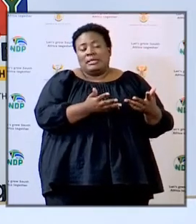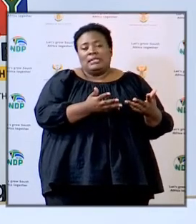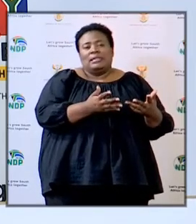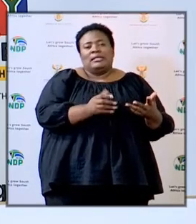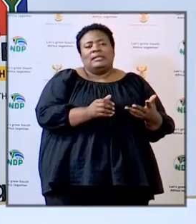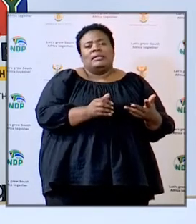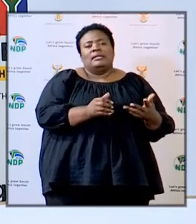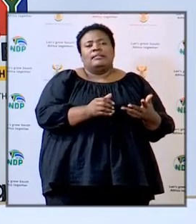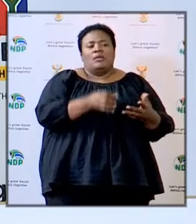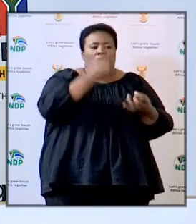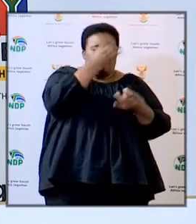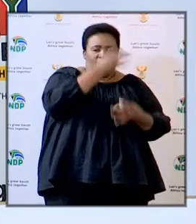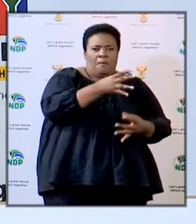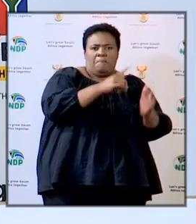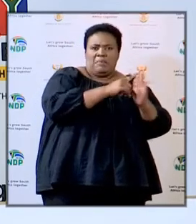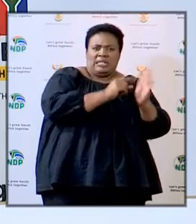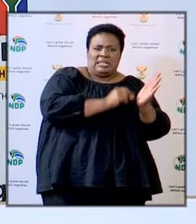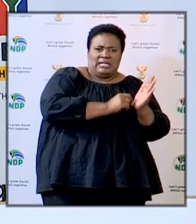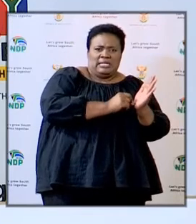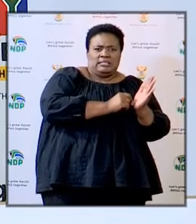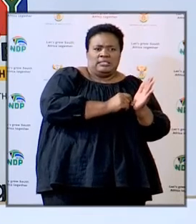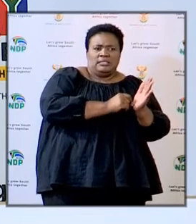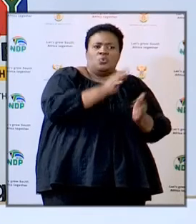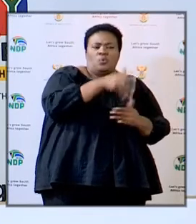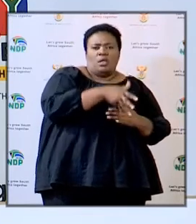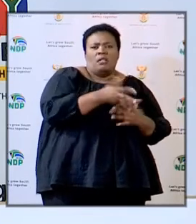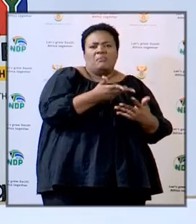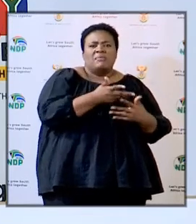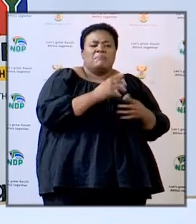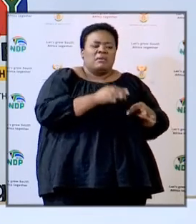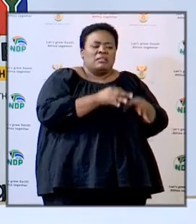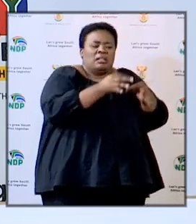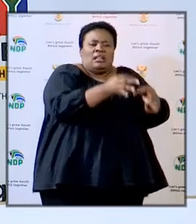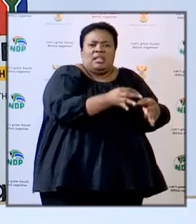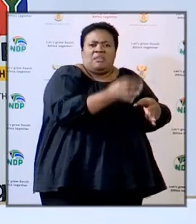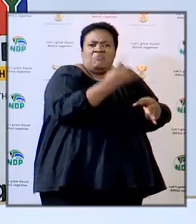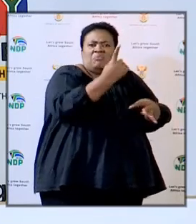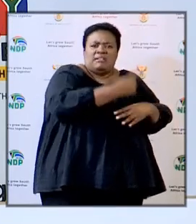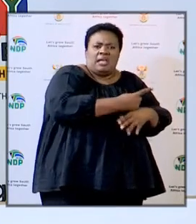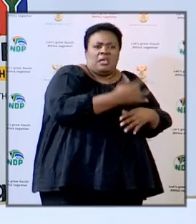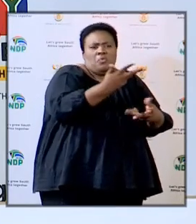the day to receive learners would be delayed by a day or so